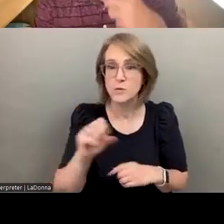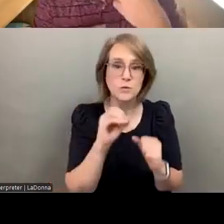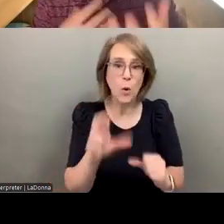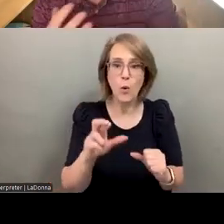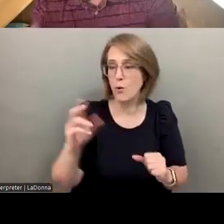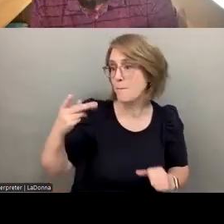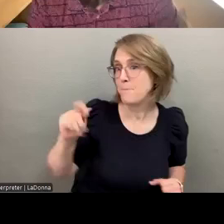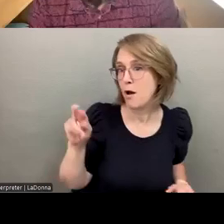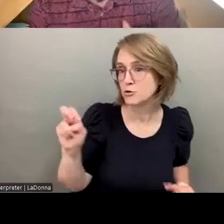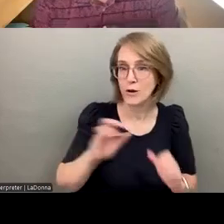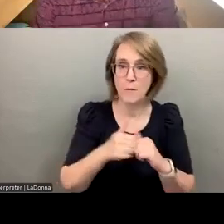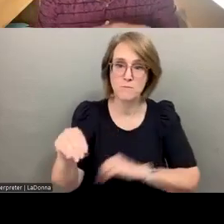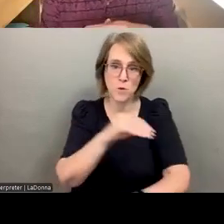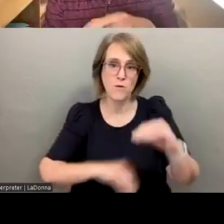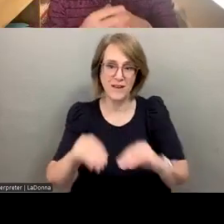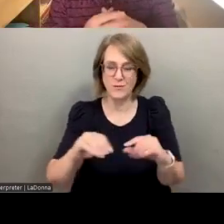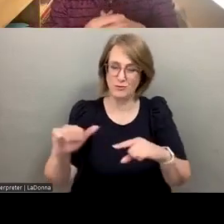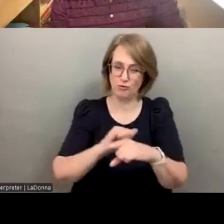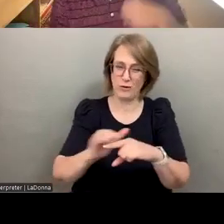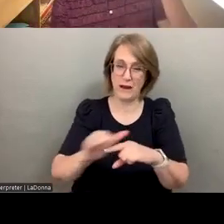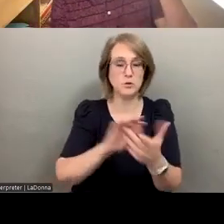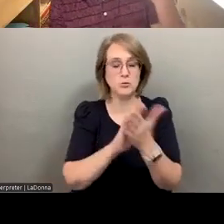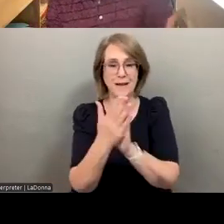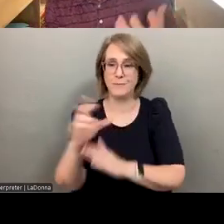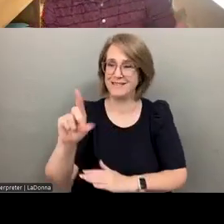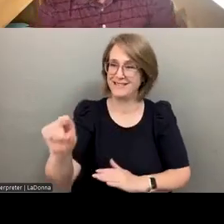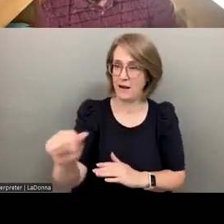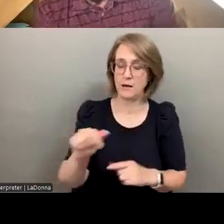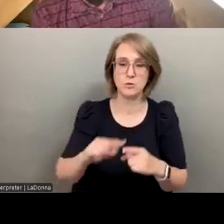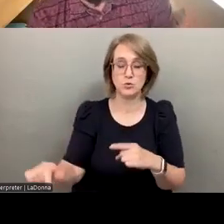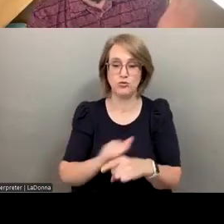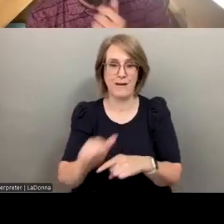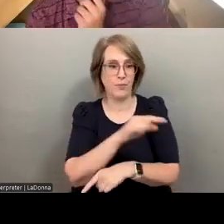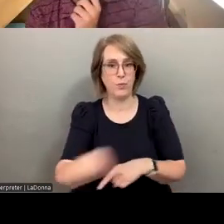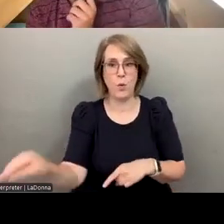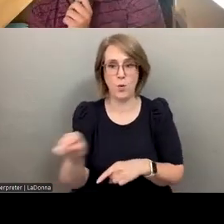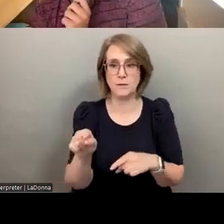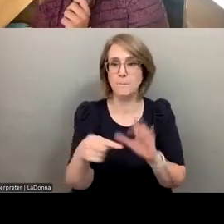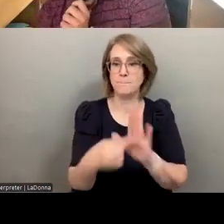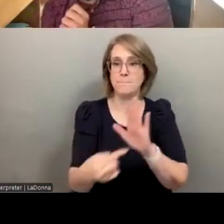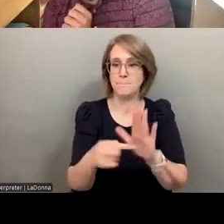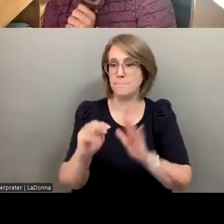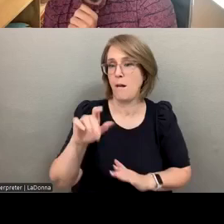same with the level of entrainment. And we can turn that all into data that can train these models now. Next slide.